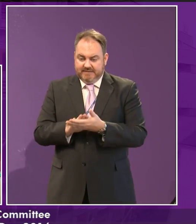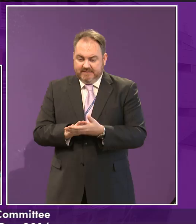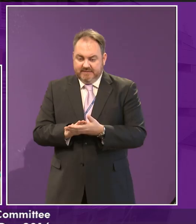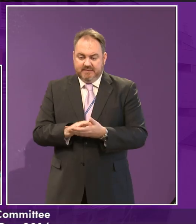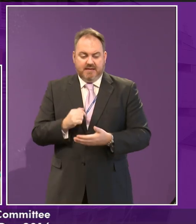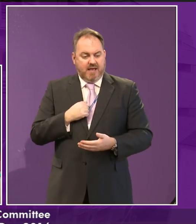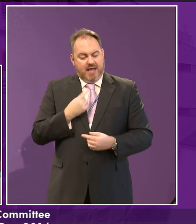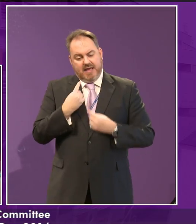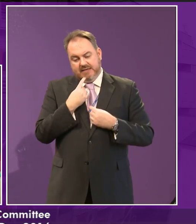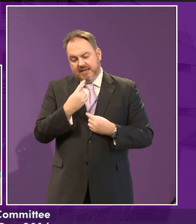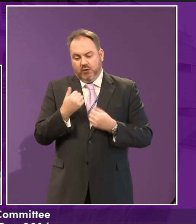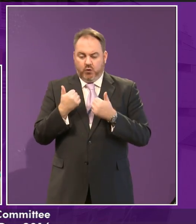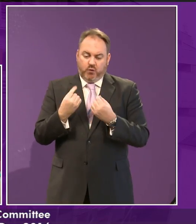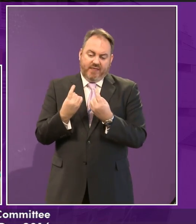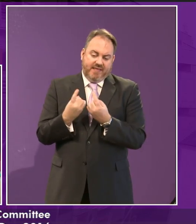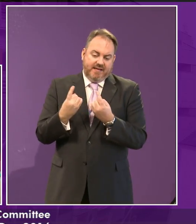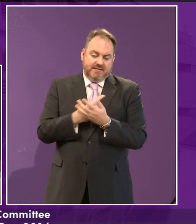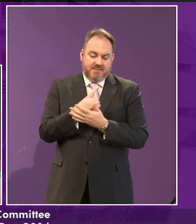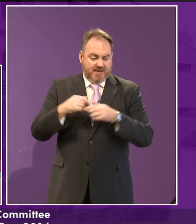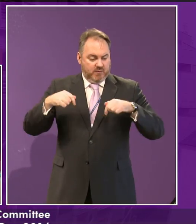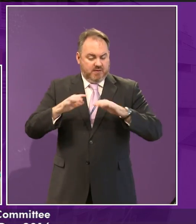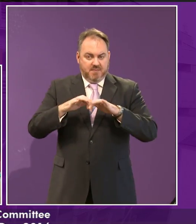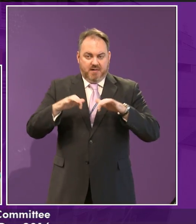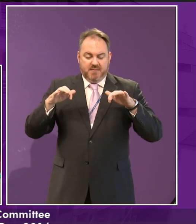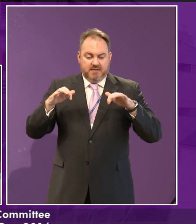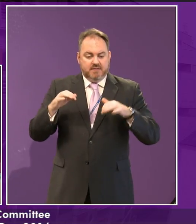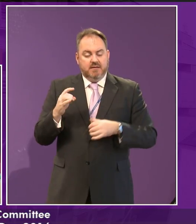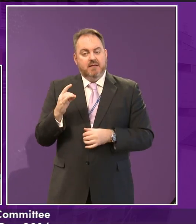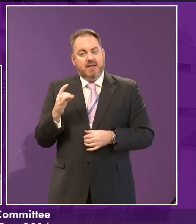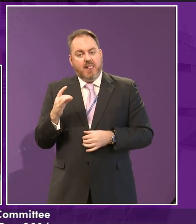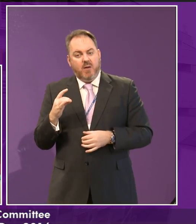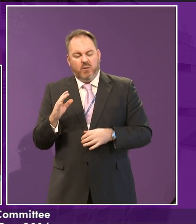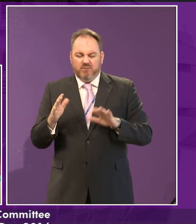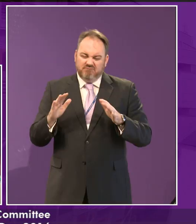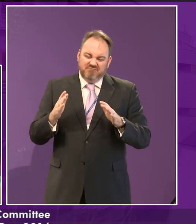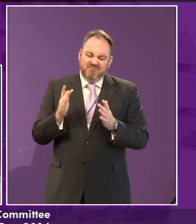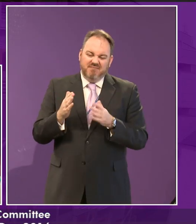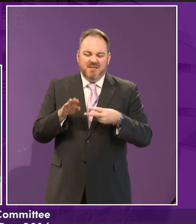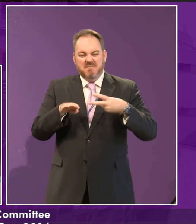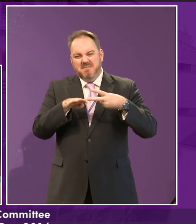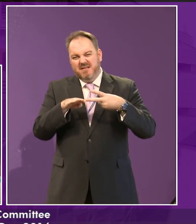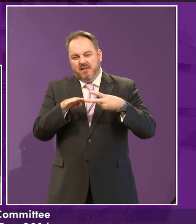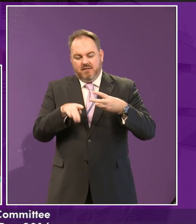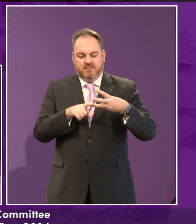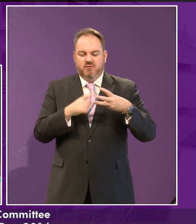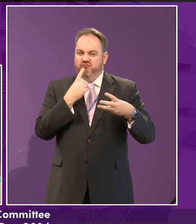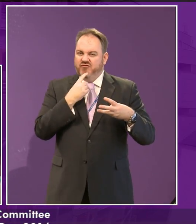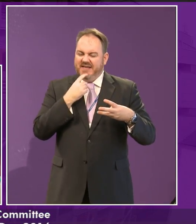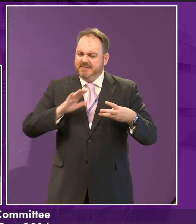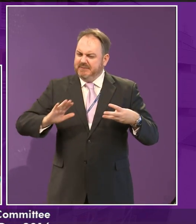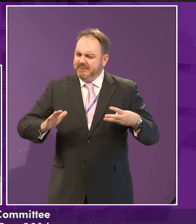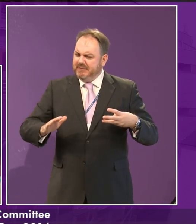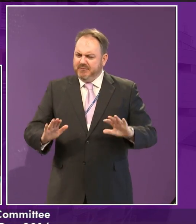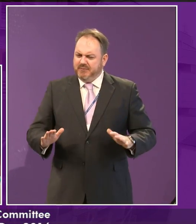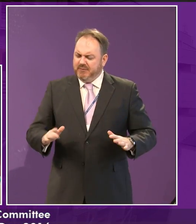about the Parliament, yellow was for stuff that were good, like in the middle, and red was for stuff that we